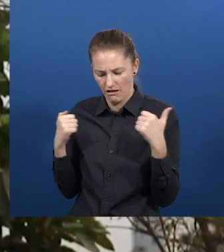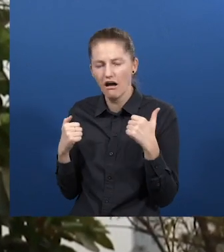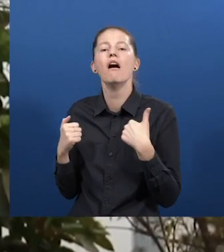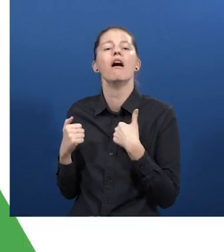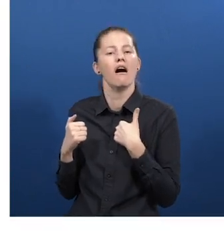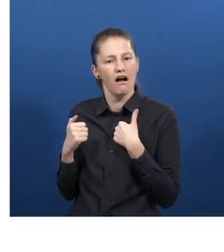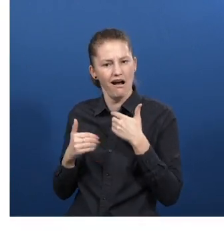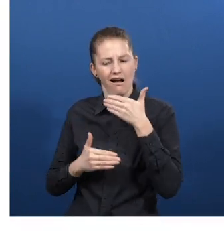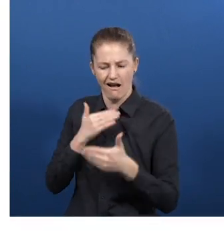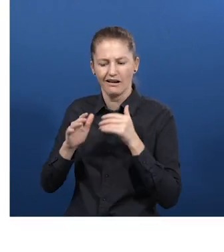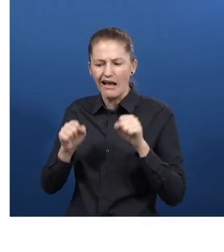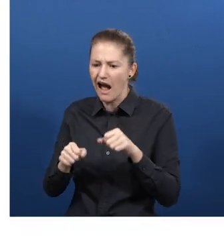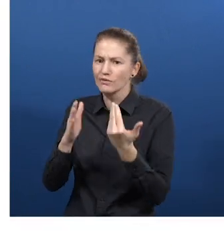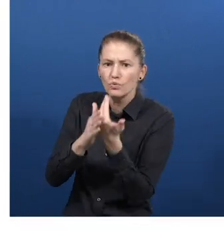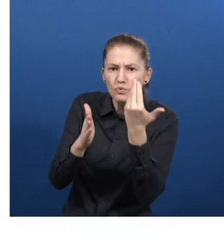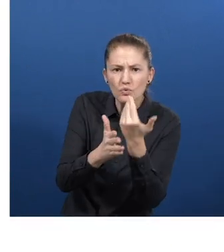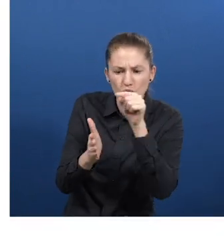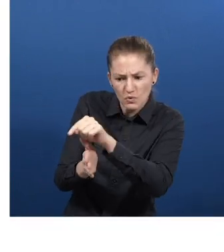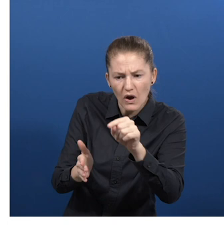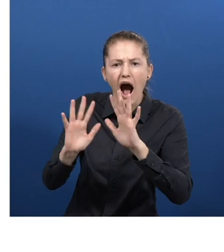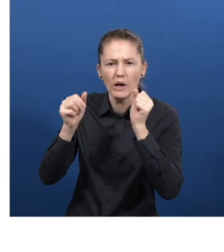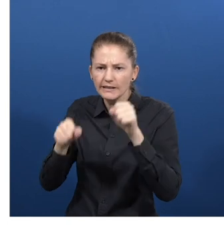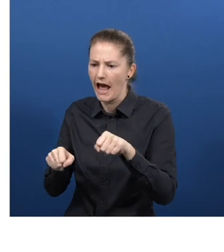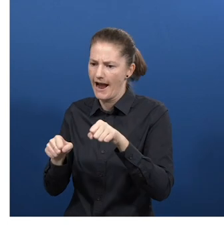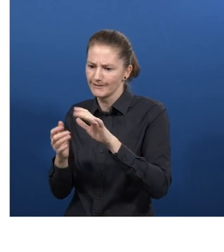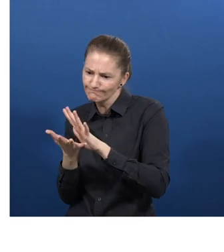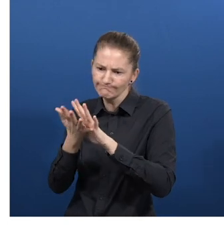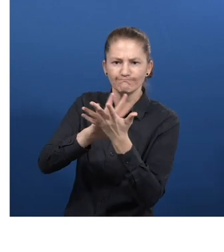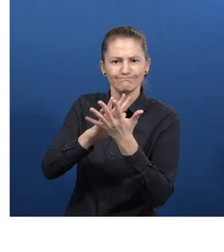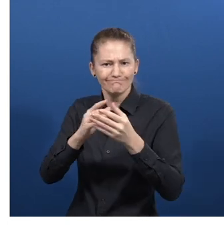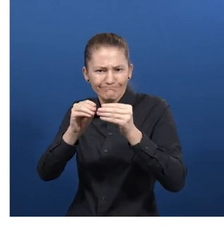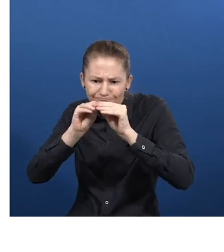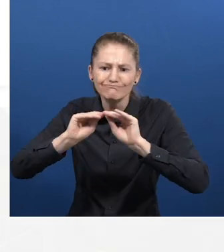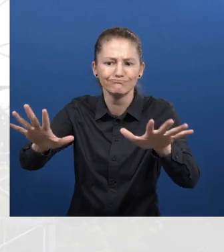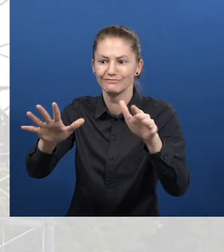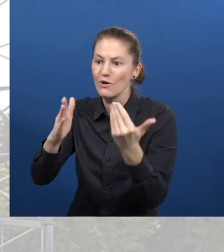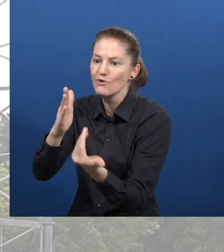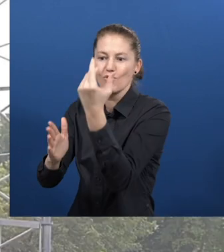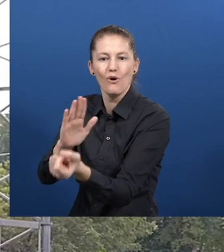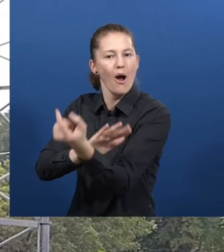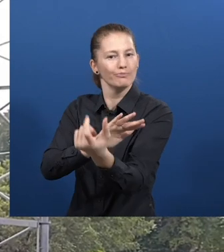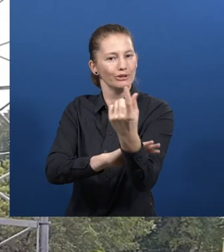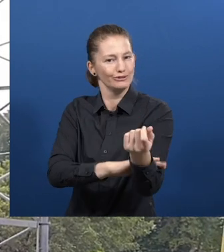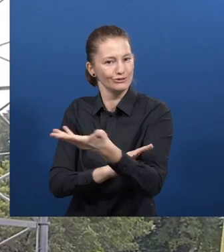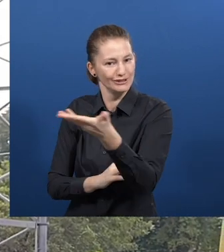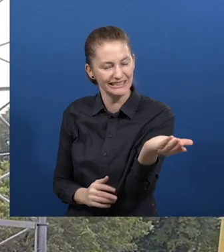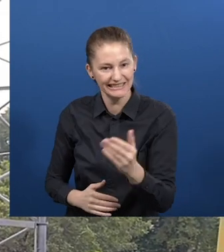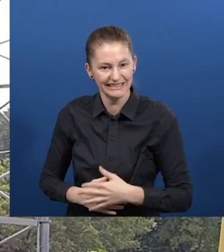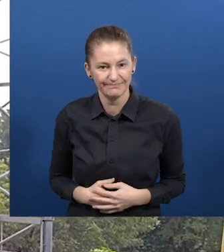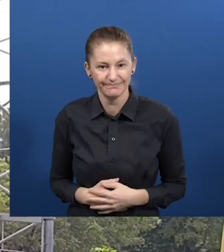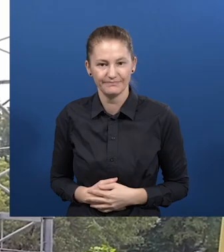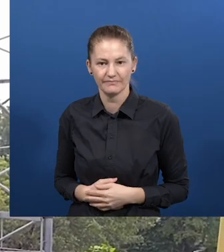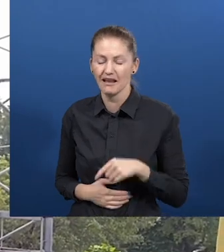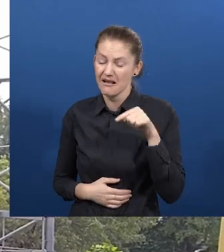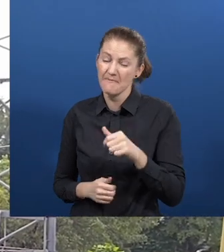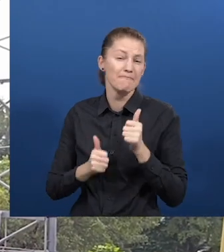opportunity. Zero Project Impact Transfer Program is accelerating. The best thing about being part of the impact